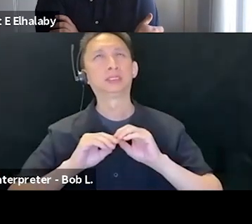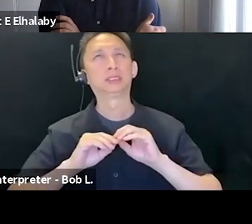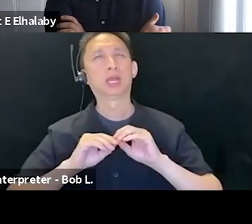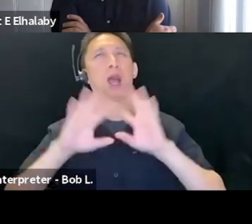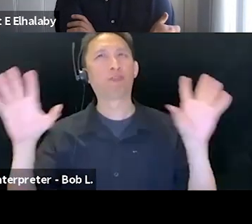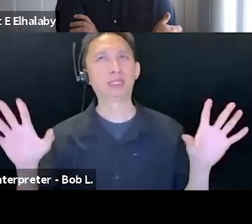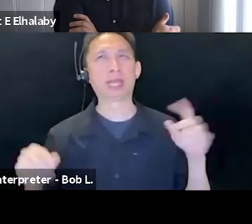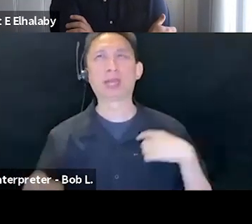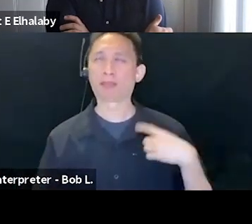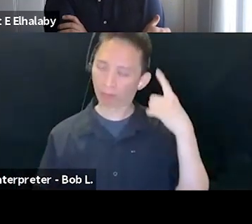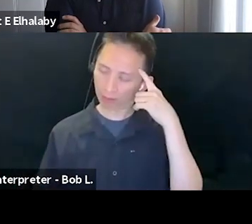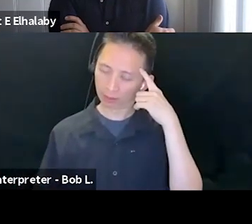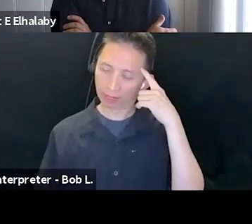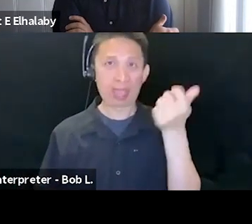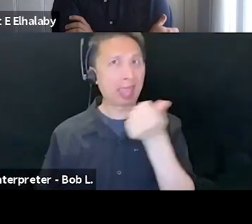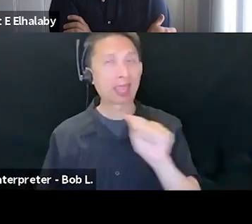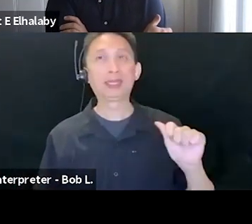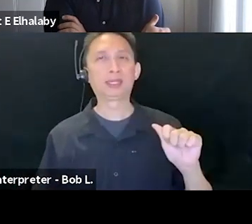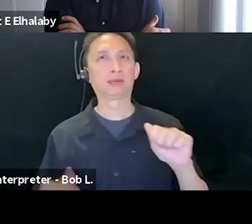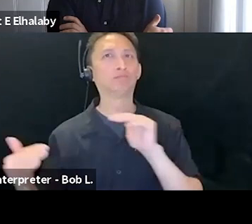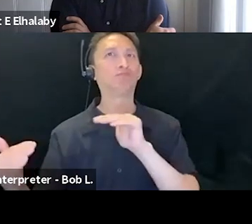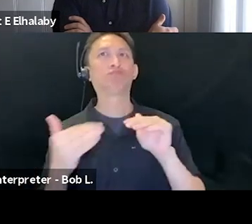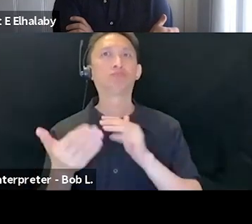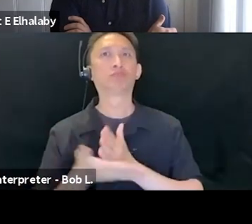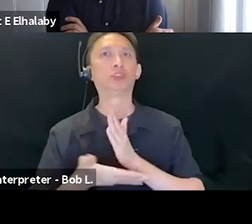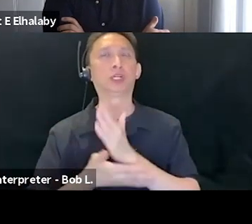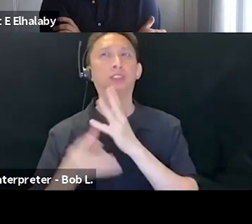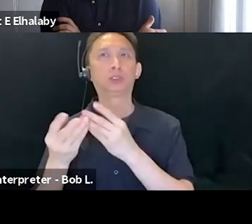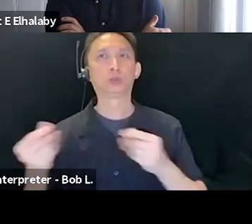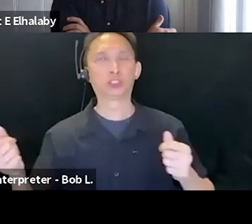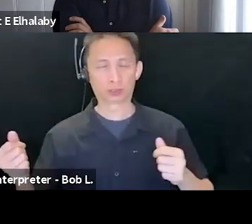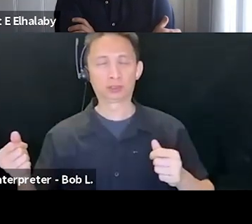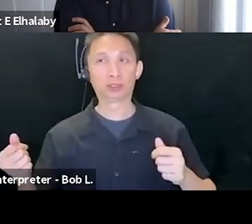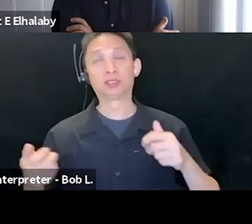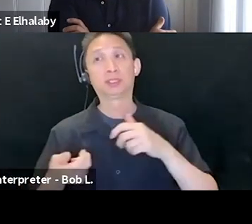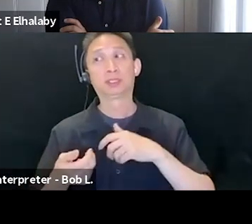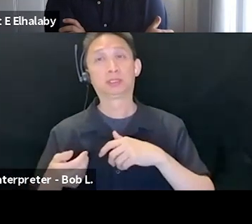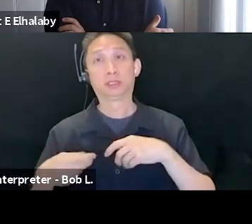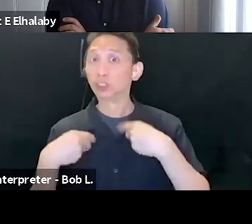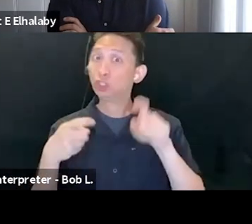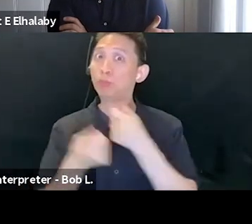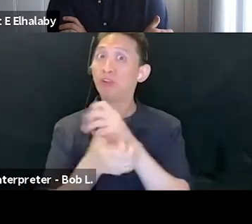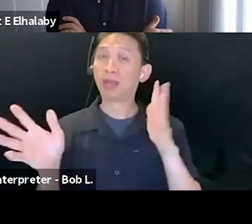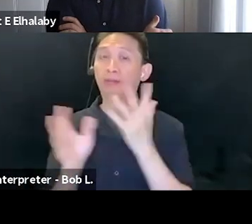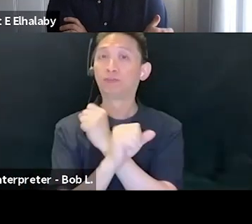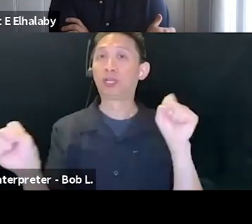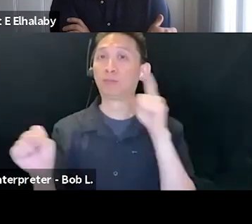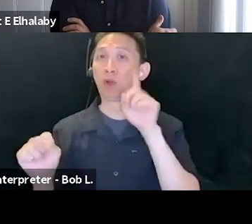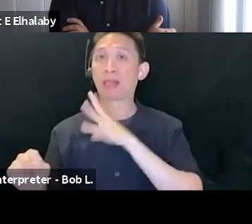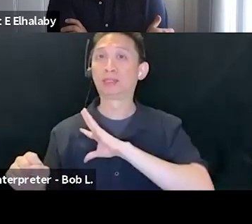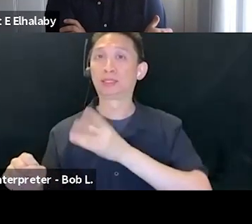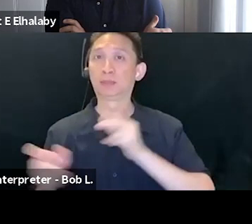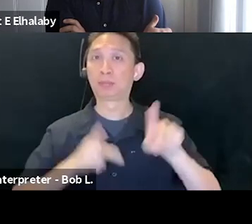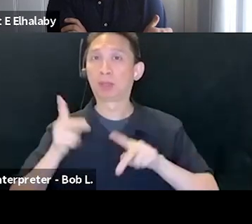any just solution to the problem in Palestine, which is to say freedom for Palestinians, is going to require